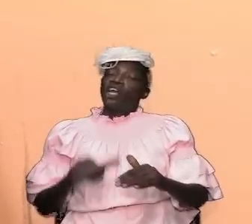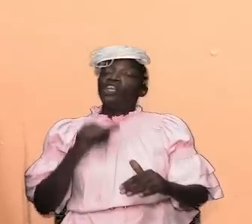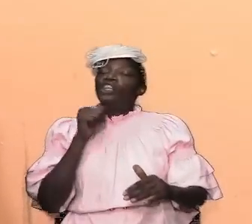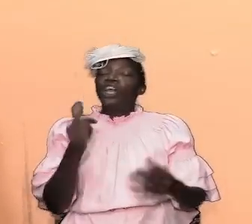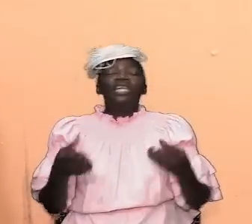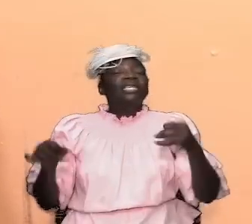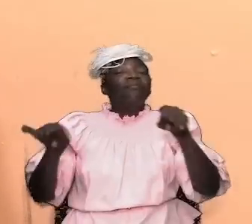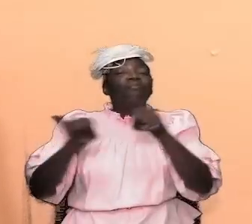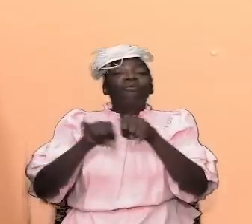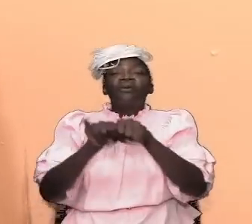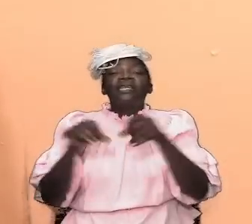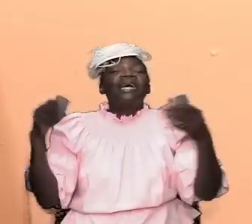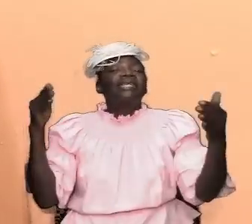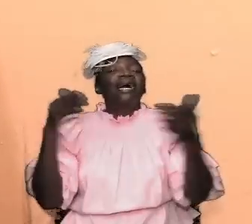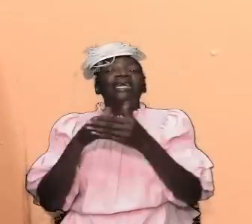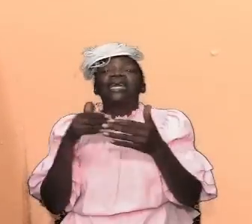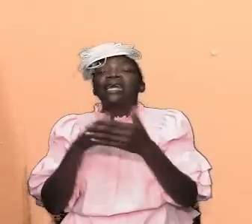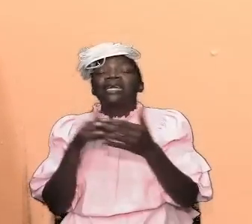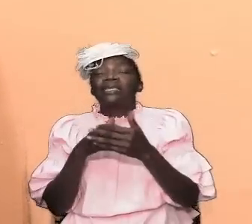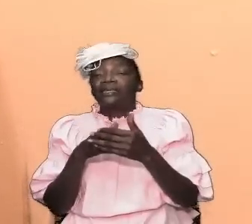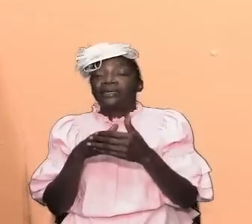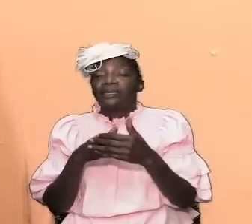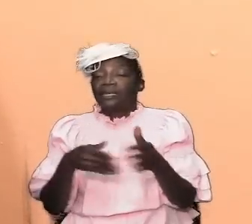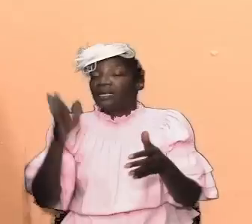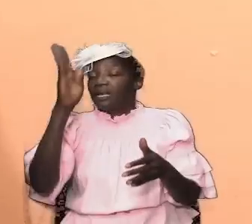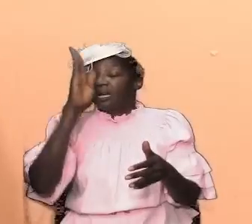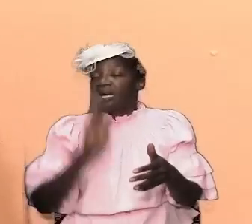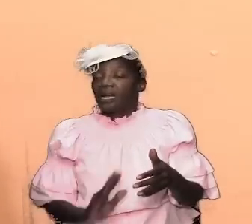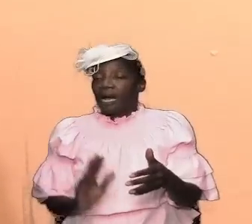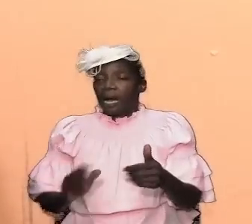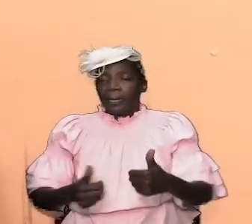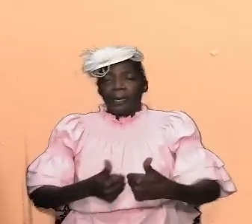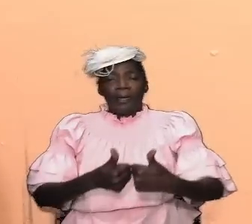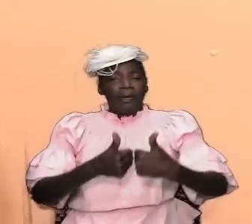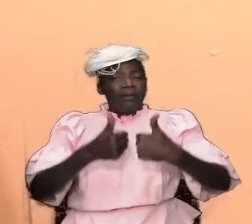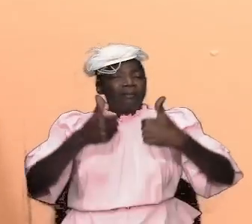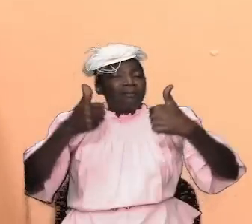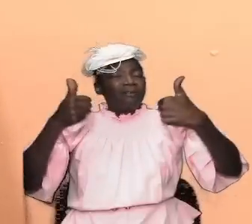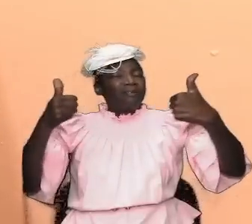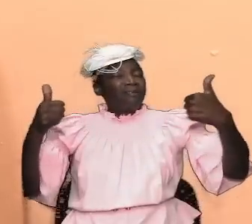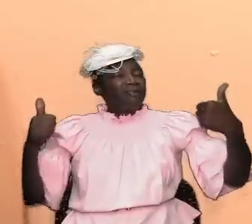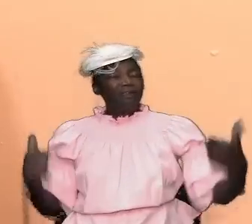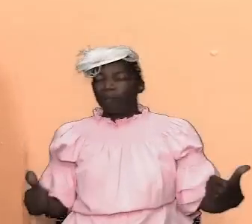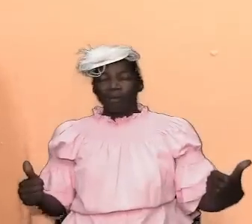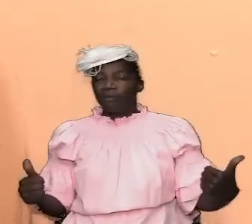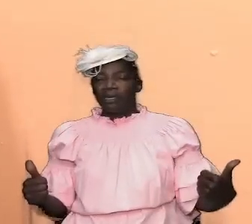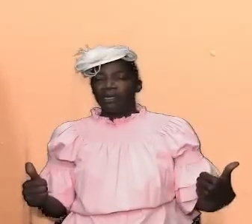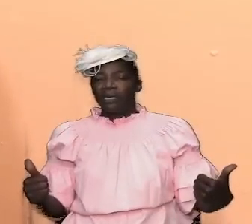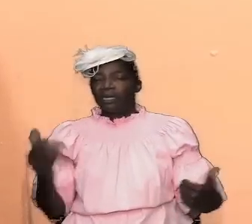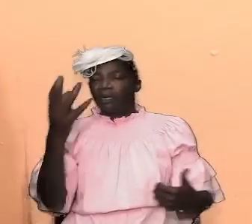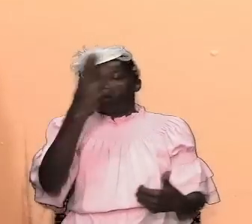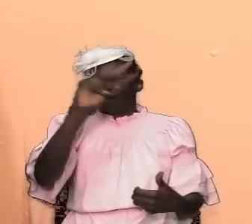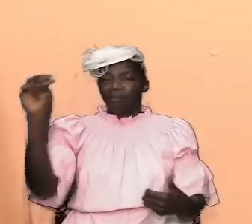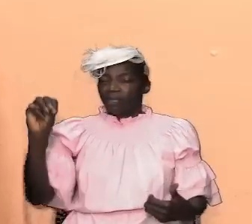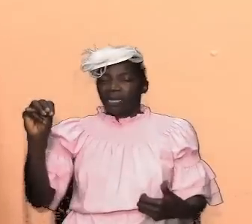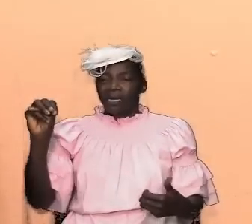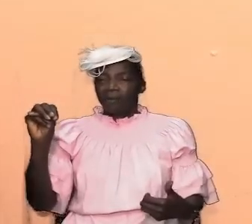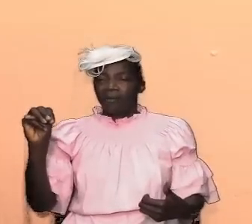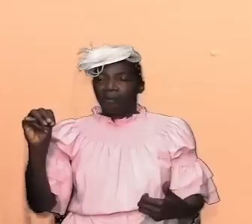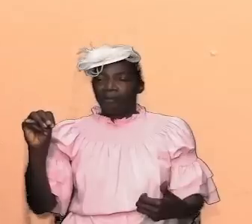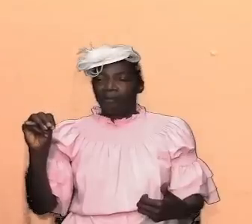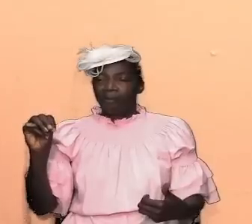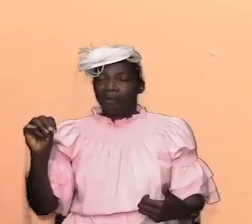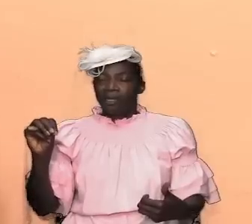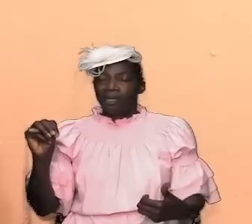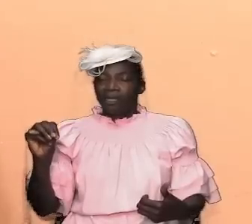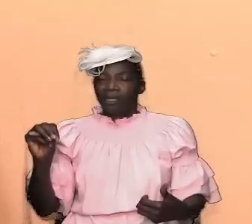to the point where god departed from them and as a result of